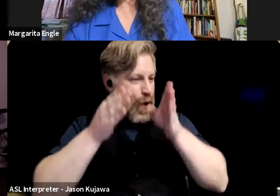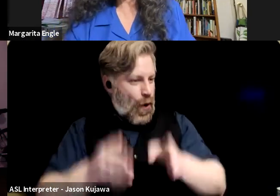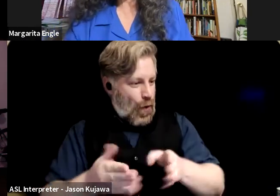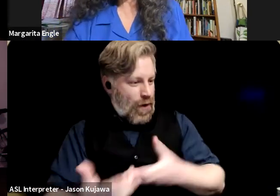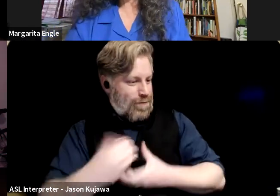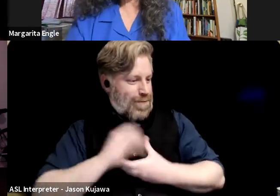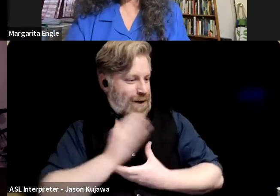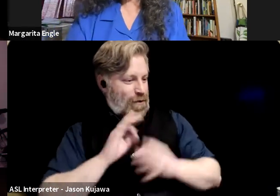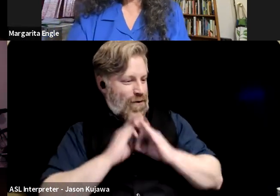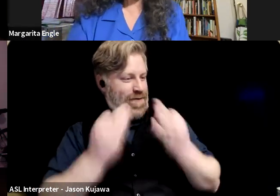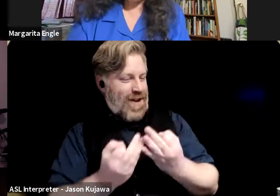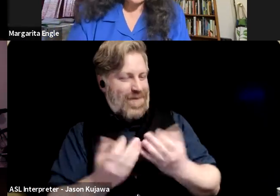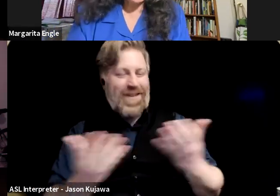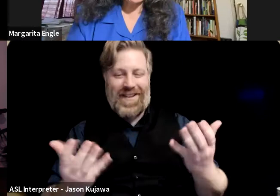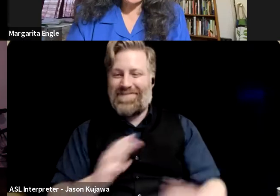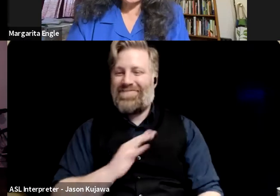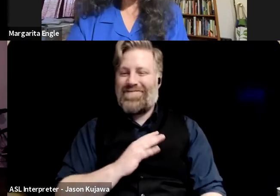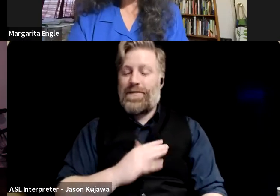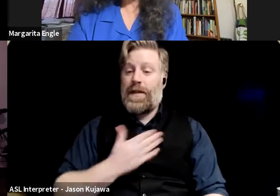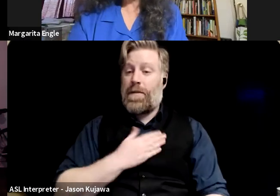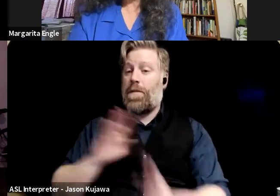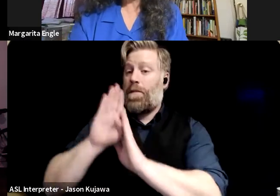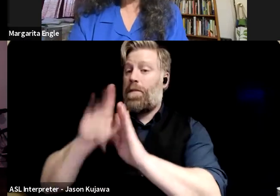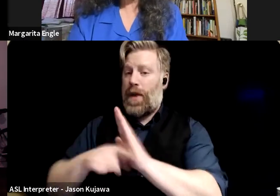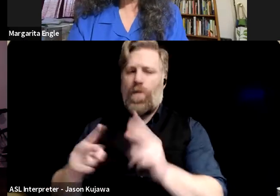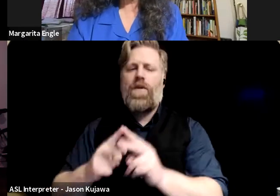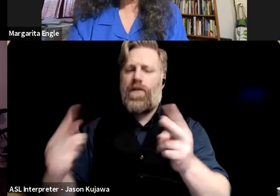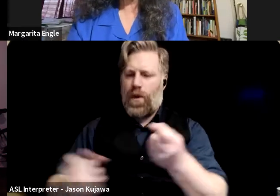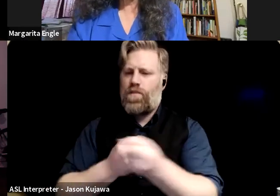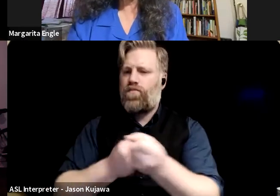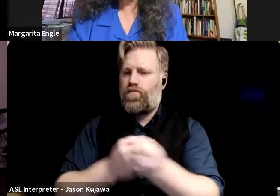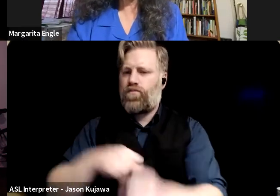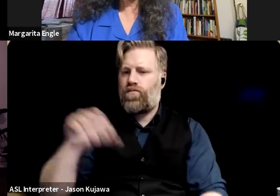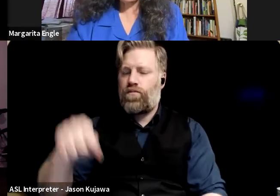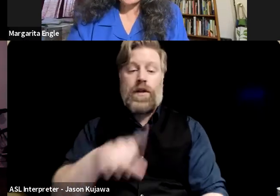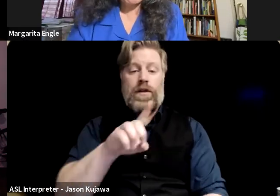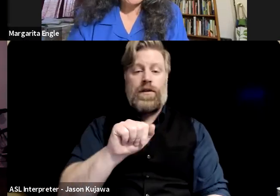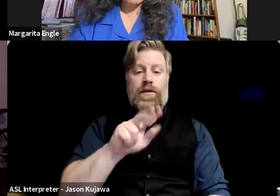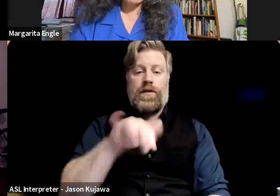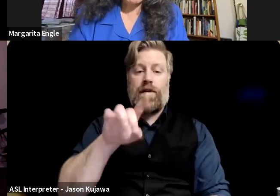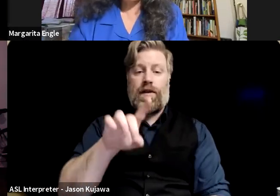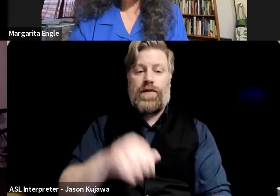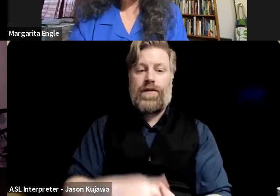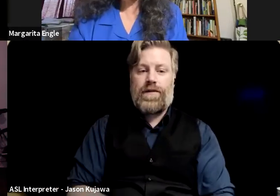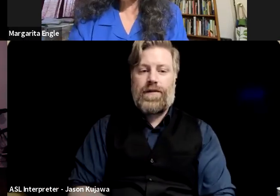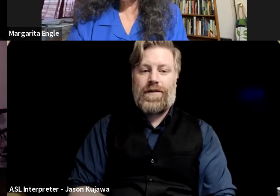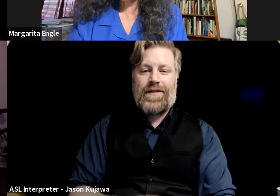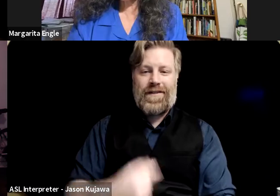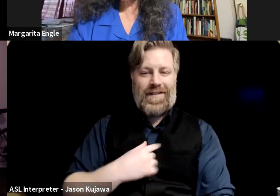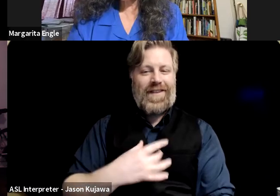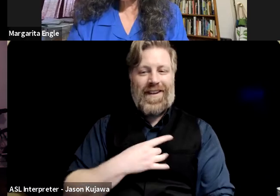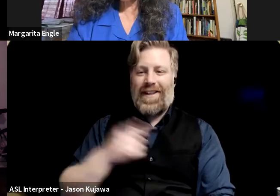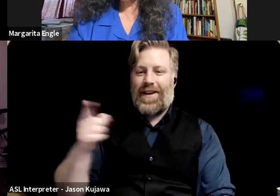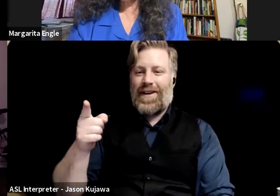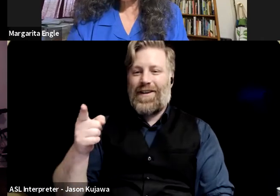I had a very supportive, uh, background in that way. I think it's so, I, I love that you've, like, that you've dovetailed it into this